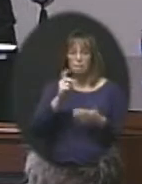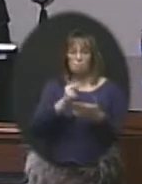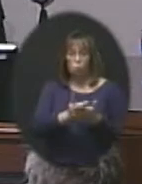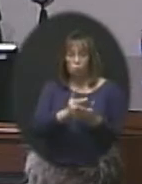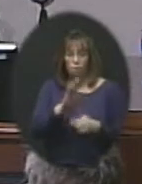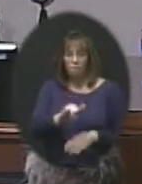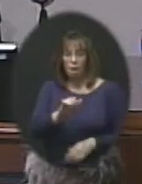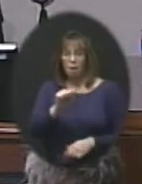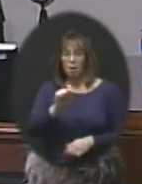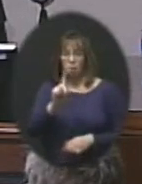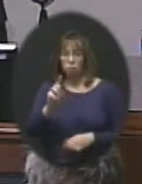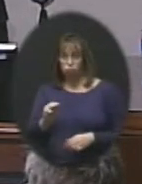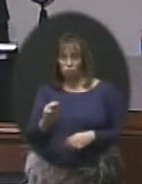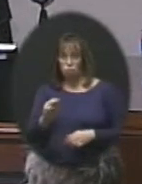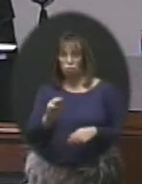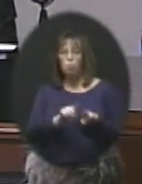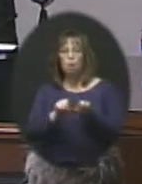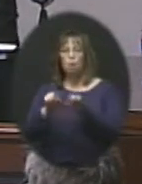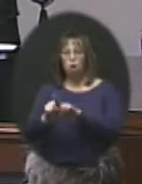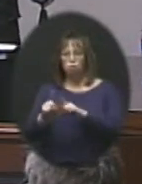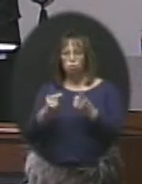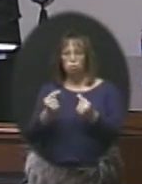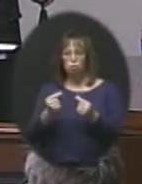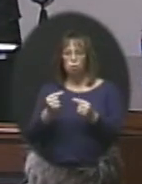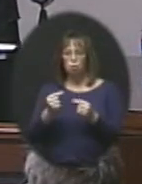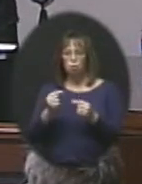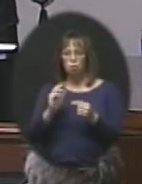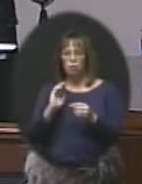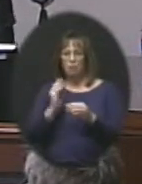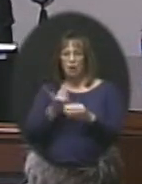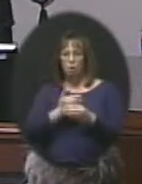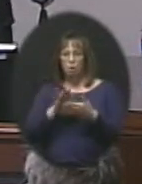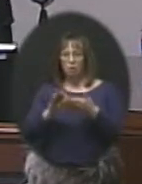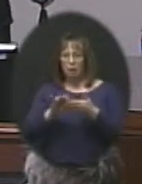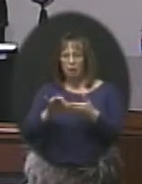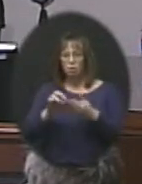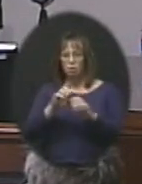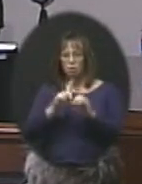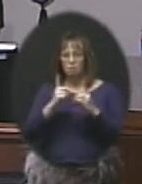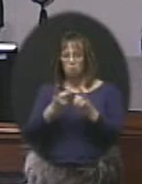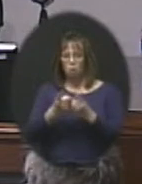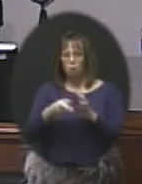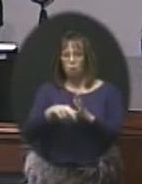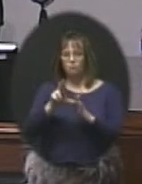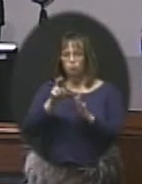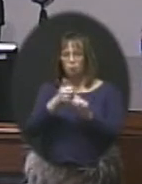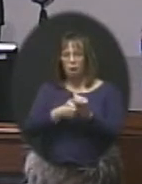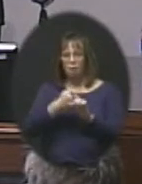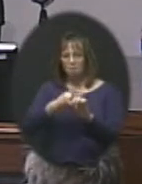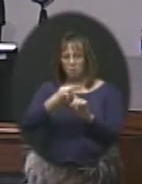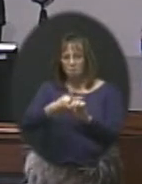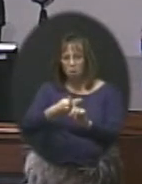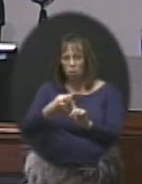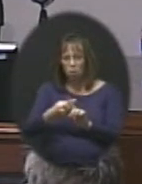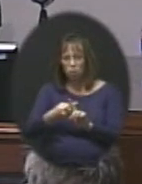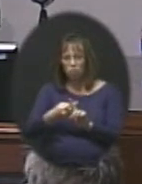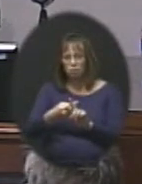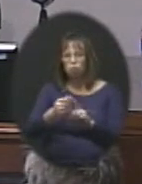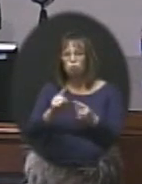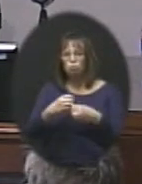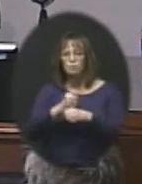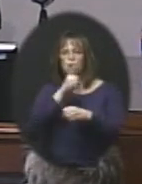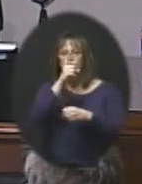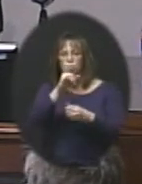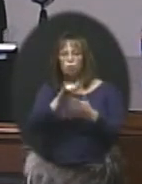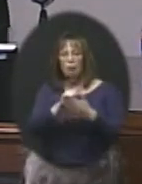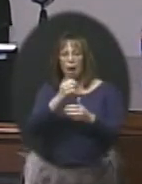And we also perform in our accounting department a review each month of a selection of purchasing card transactions to make